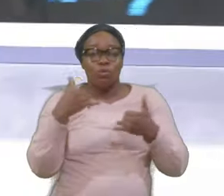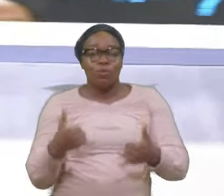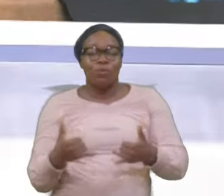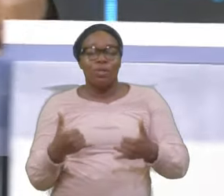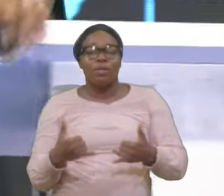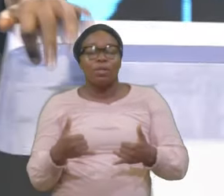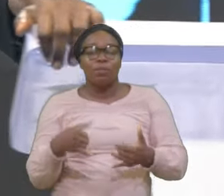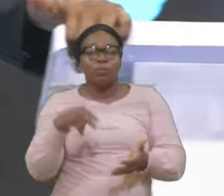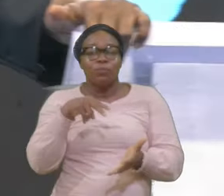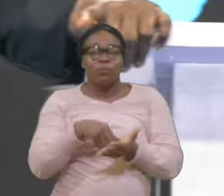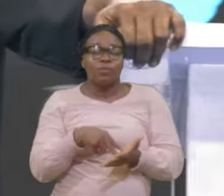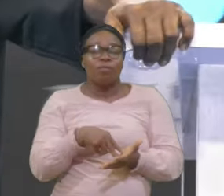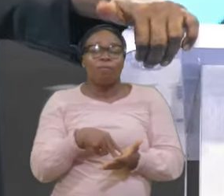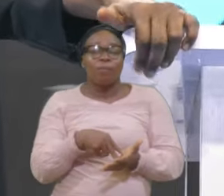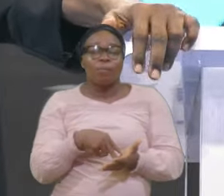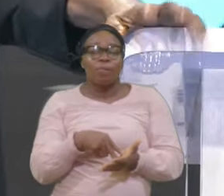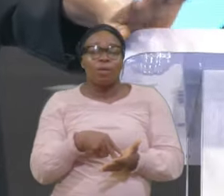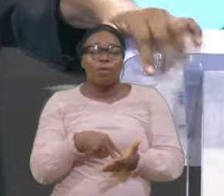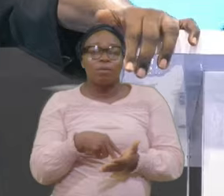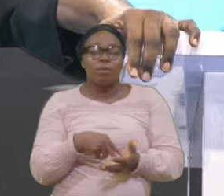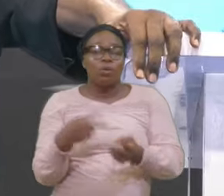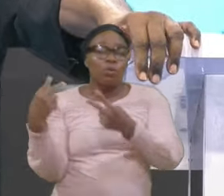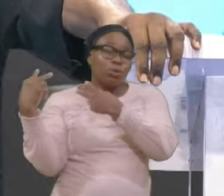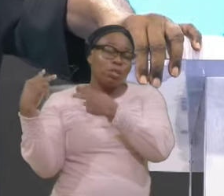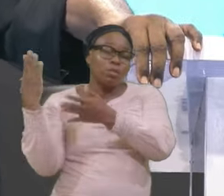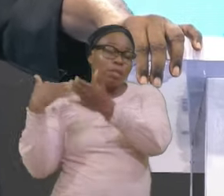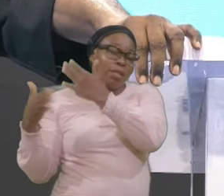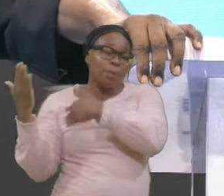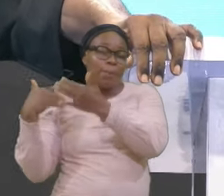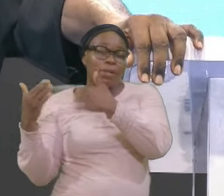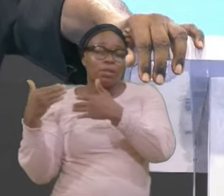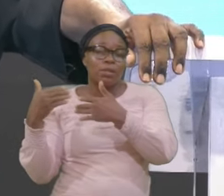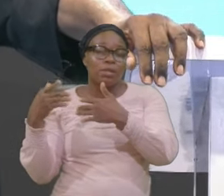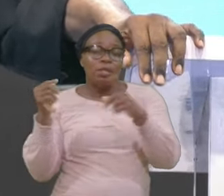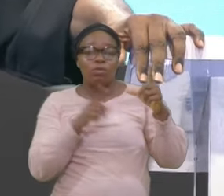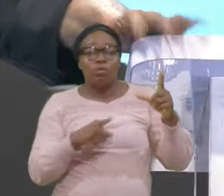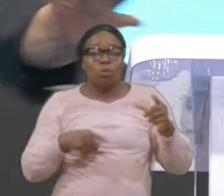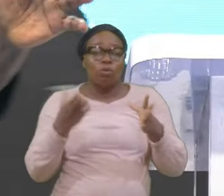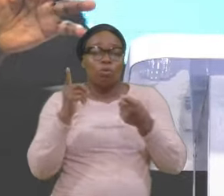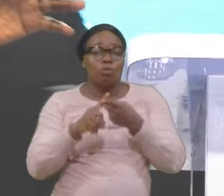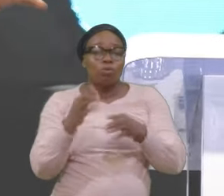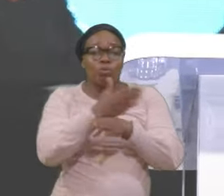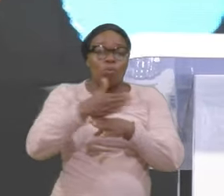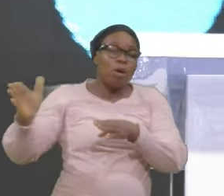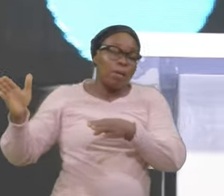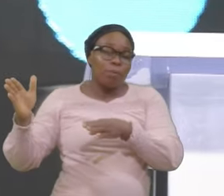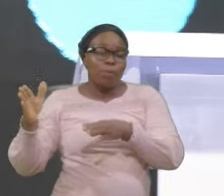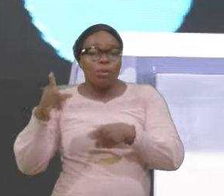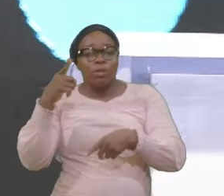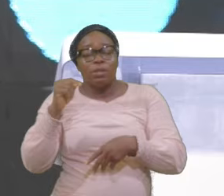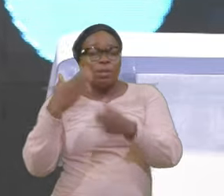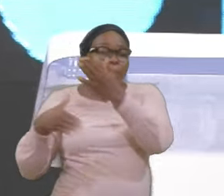Look at The past The Lord Wants to Wipe away The past He wants To give You